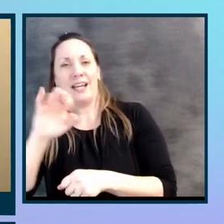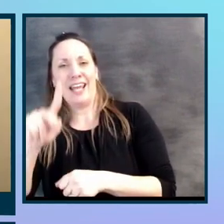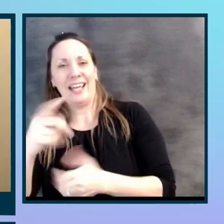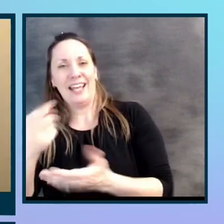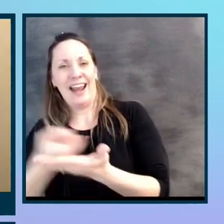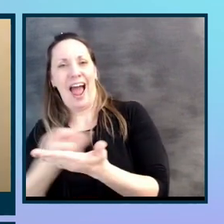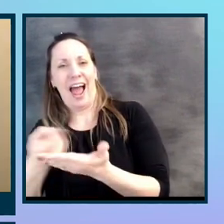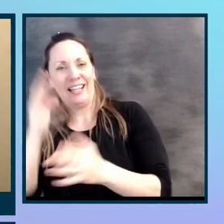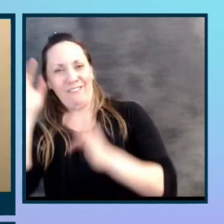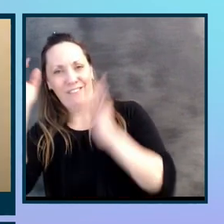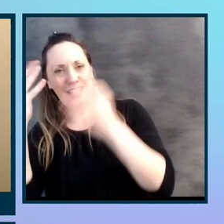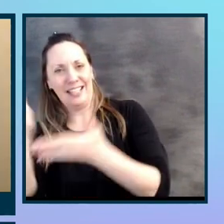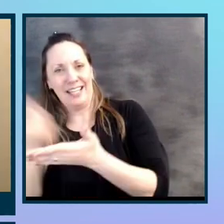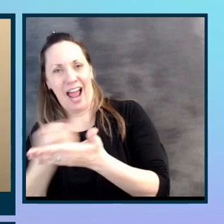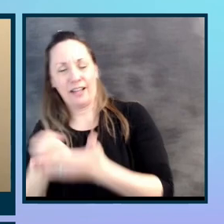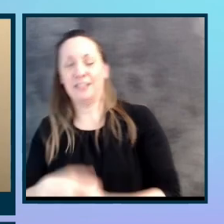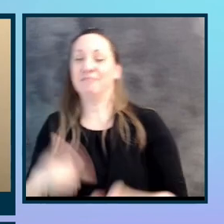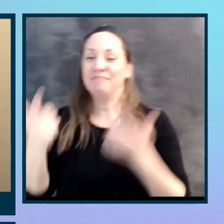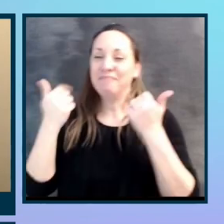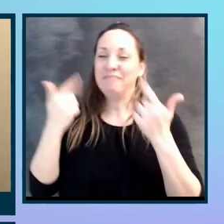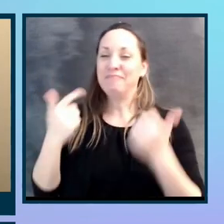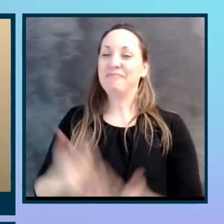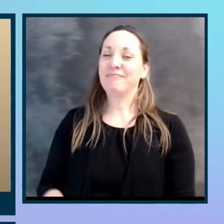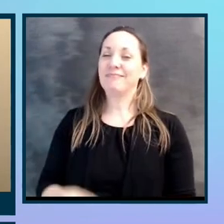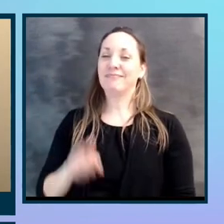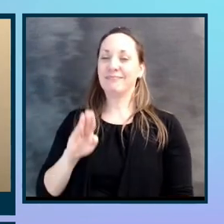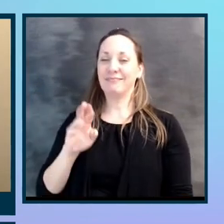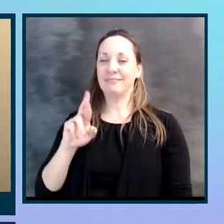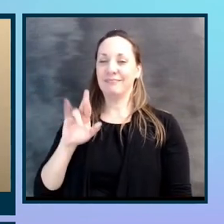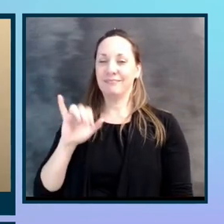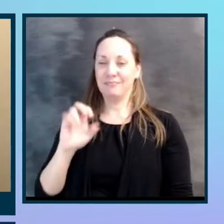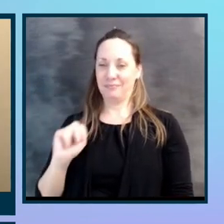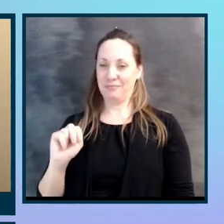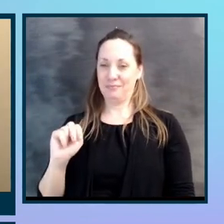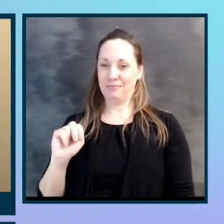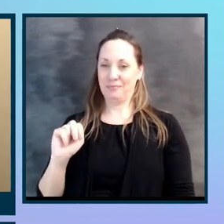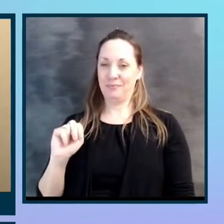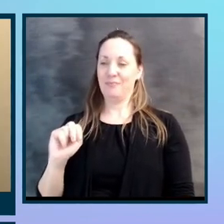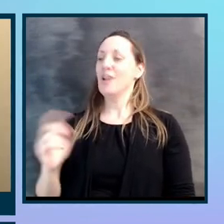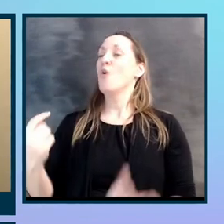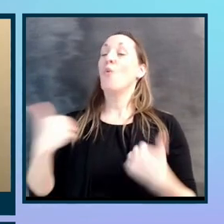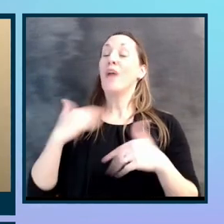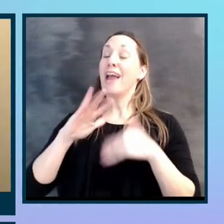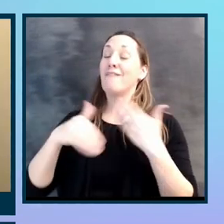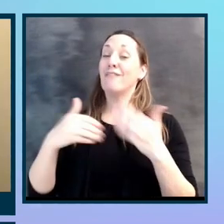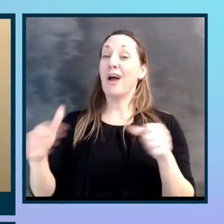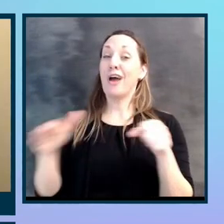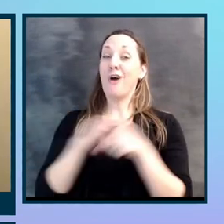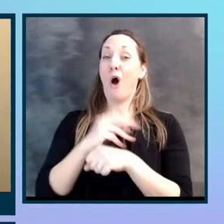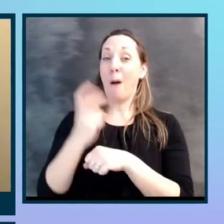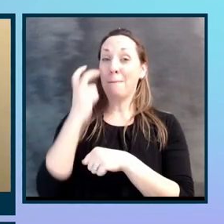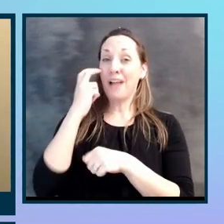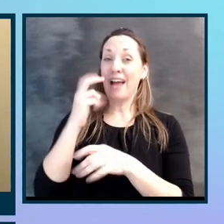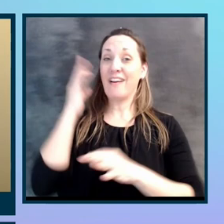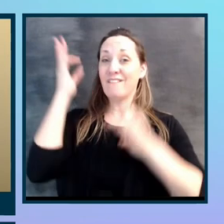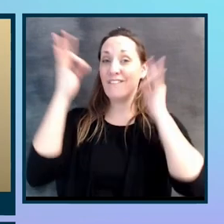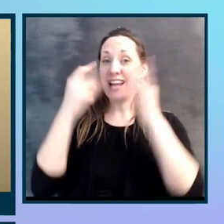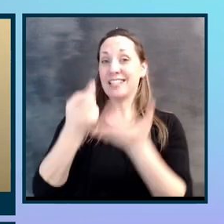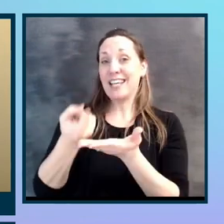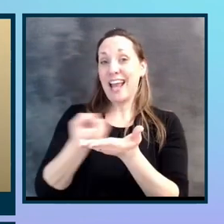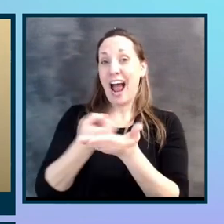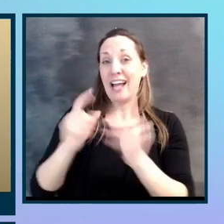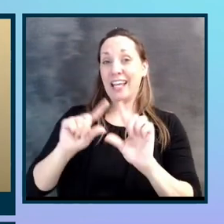do have, yeah, we have, go ahead, Brian, go ahead. We do have a all blind fantasy hockey league that, um,